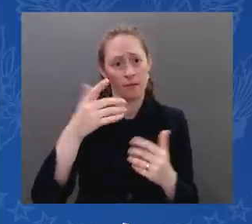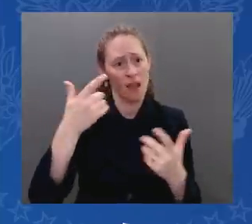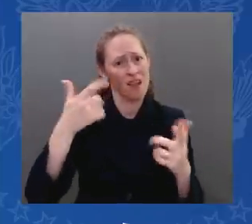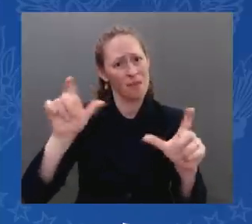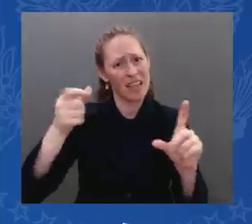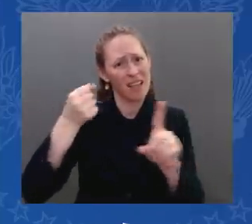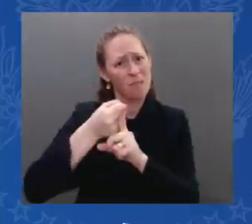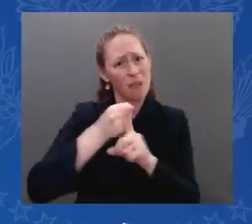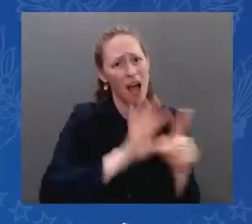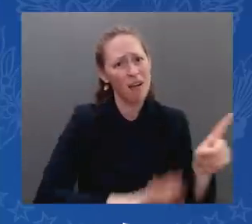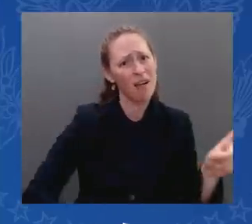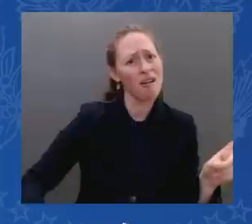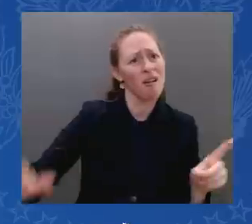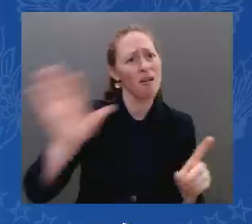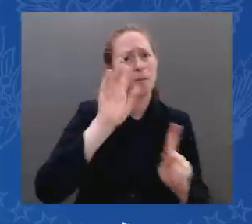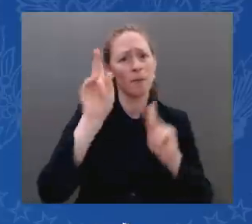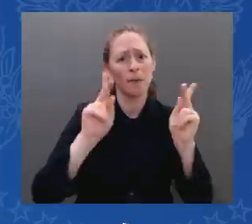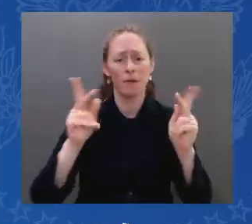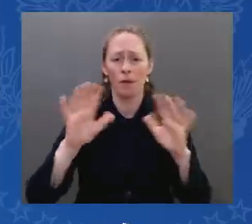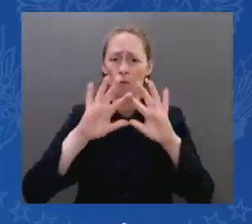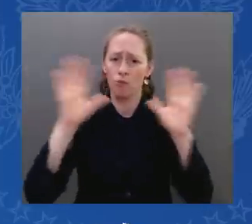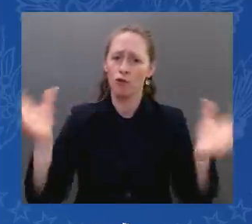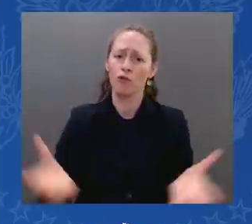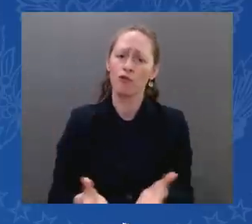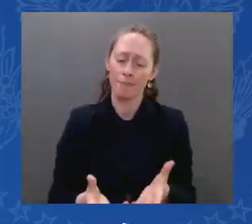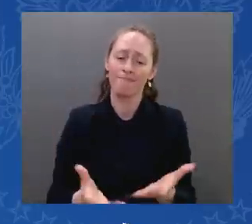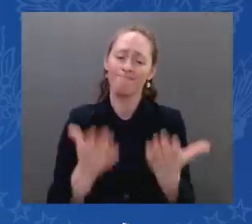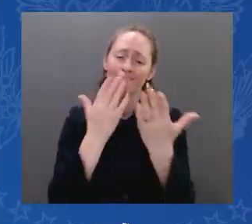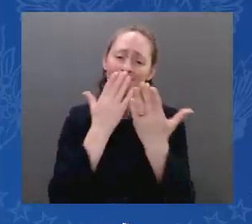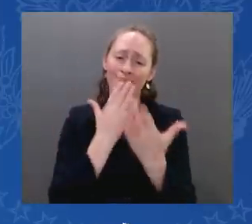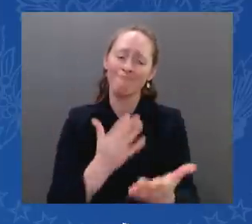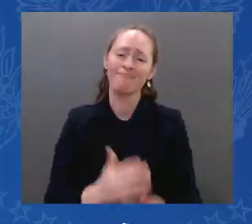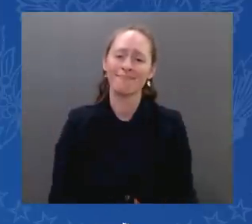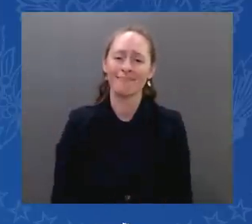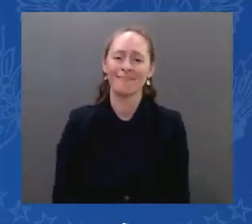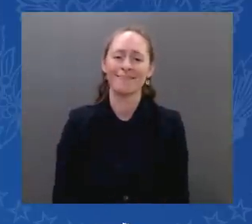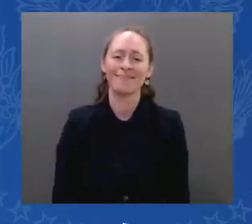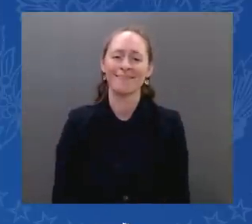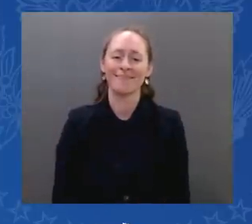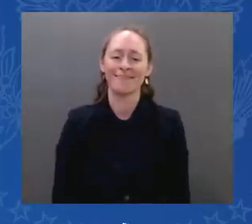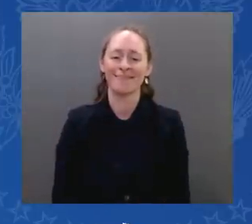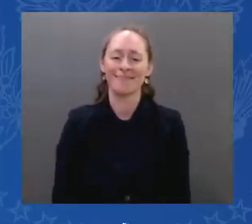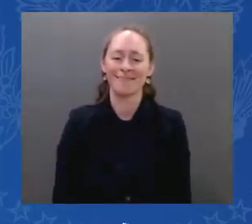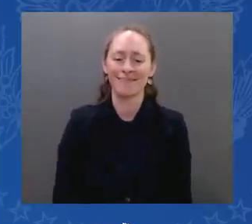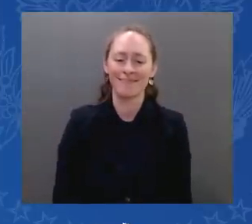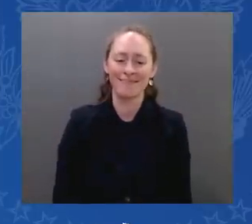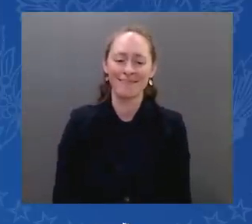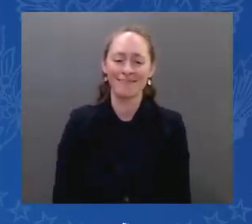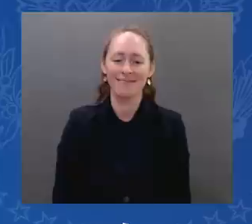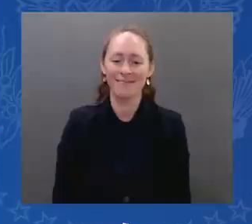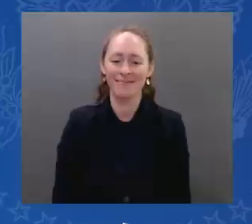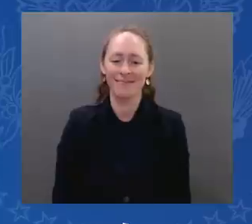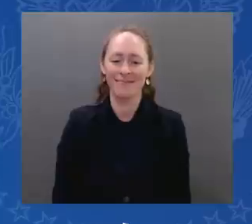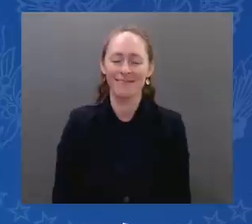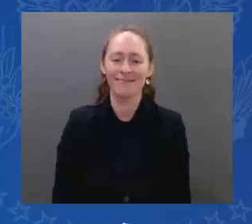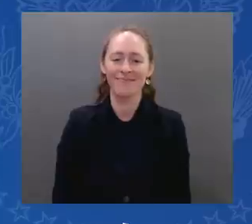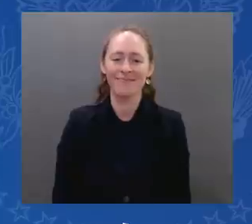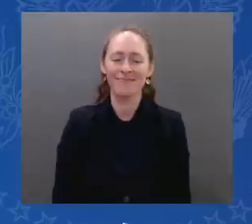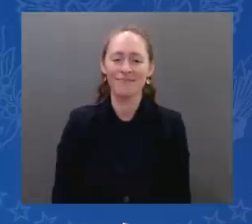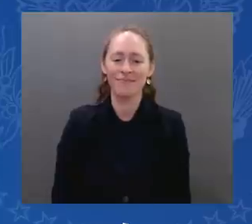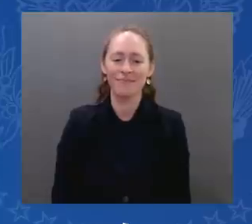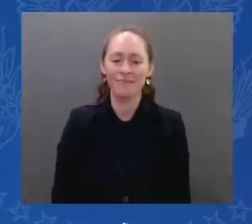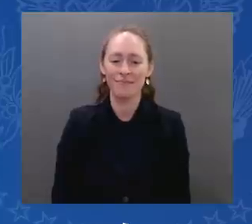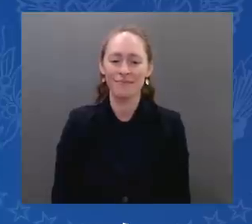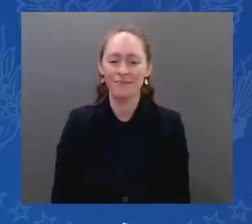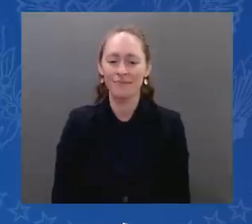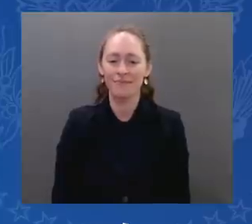Thank you. Thank you very much, Mr. President. And before we move on to the question, there is a technical